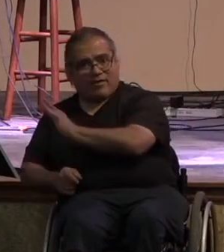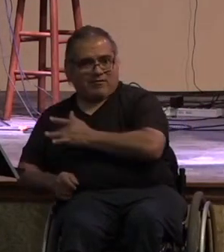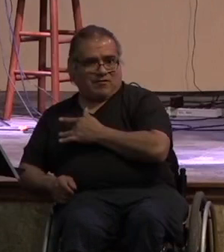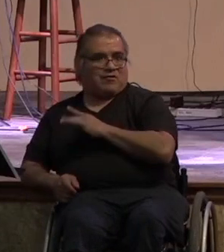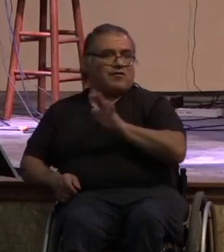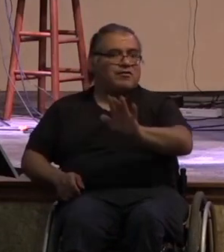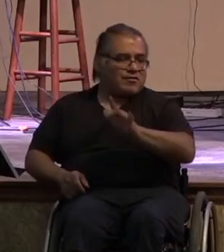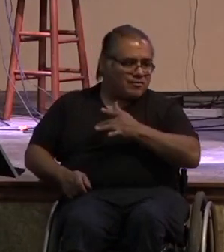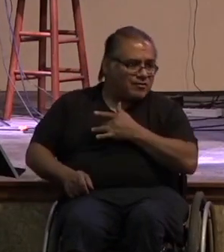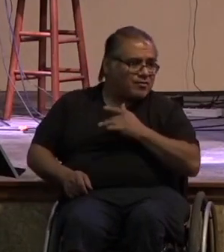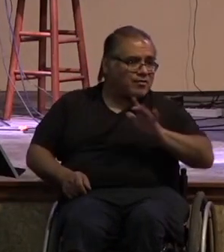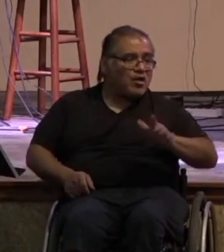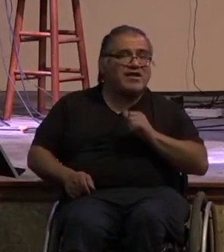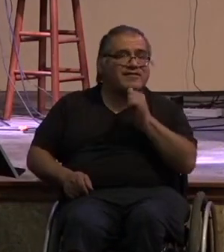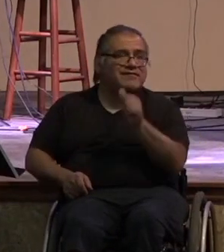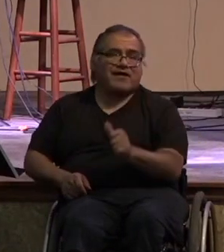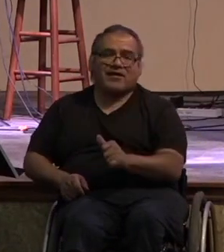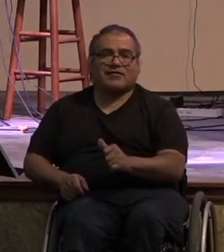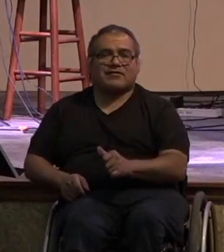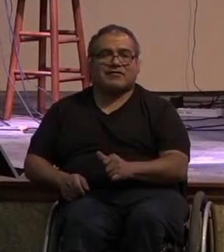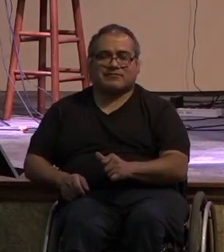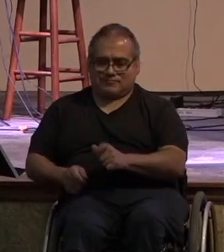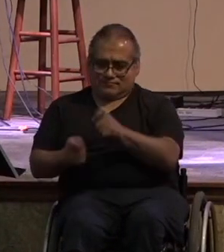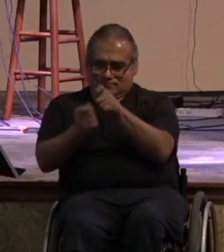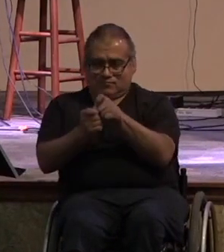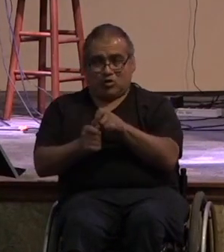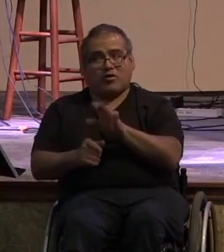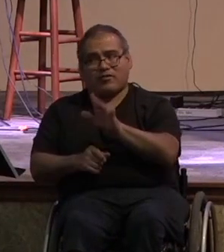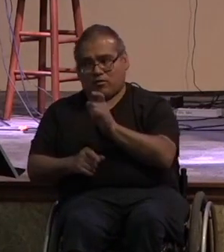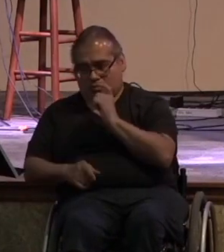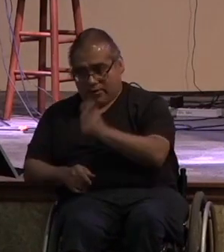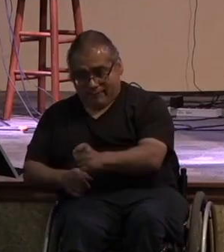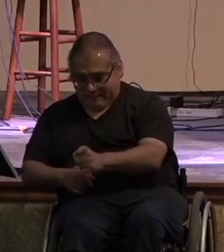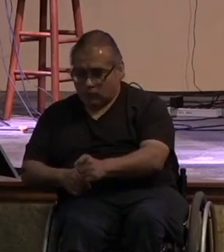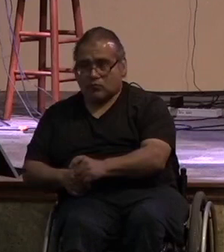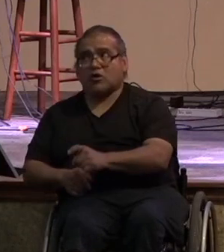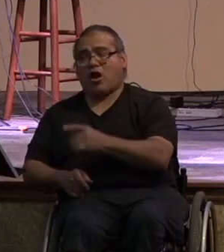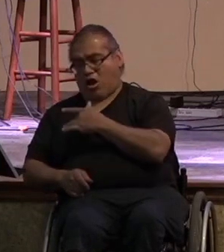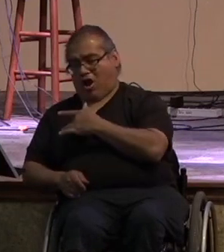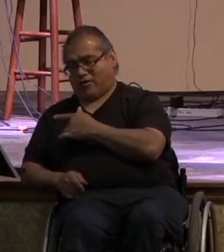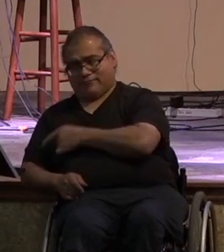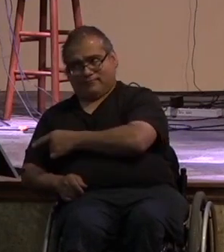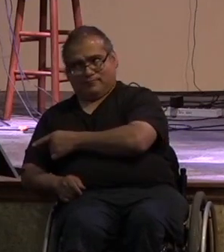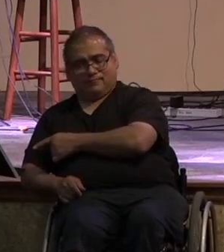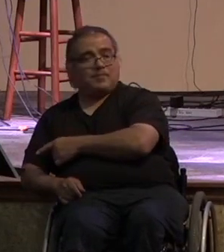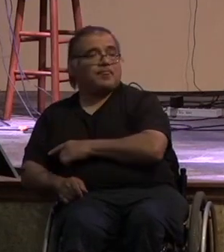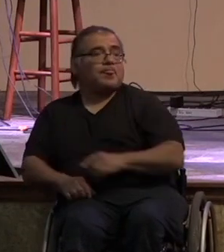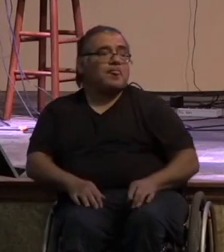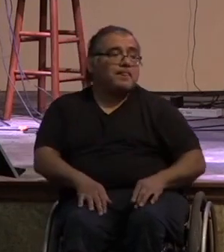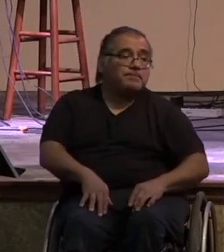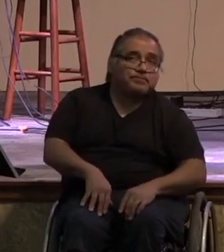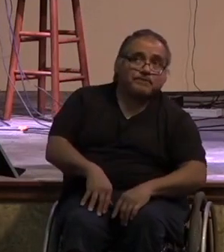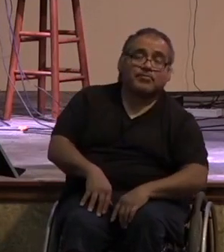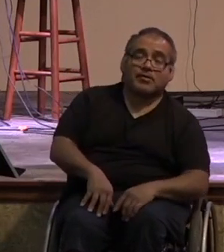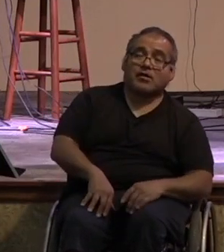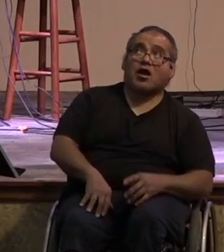8 each one of us must give as he decides in his heart not reluctantly or under compulsion for god